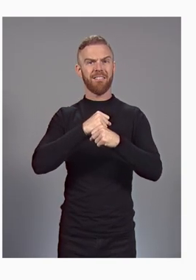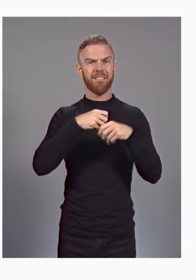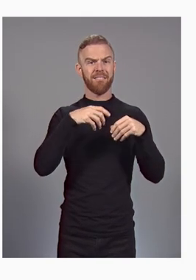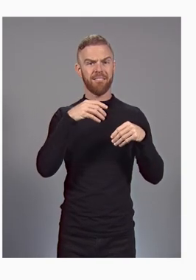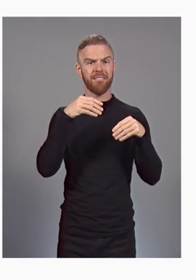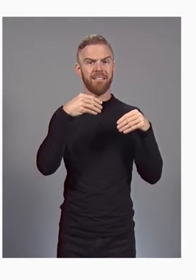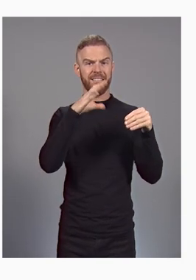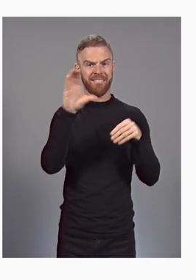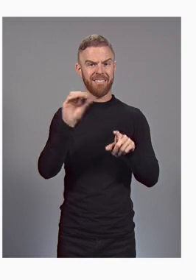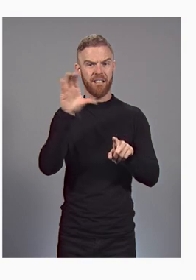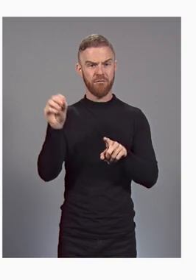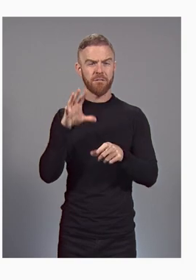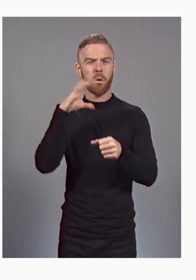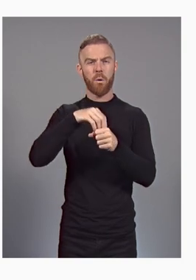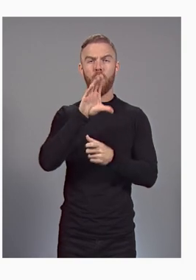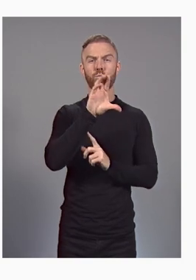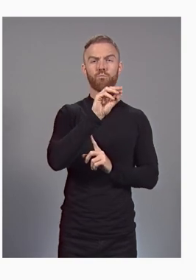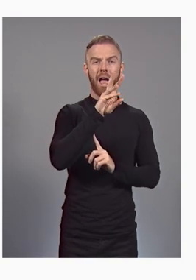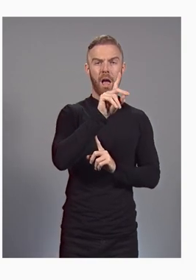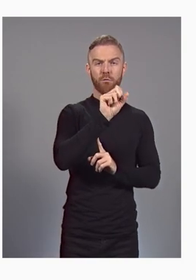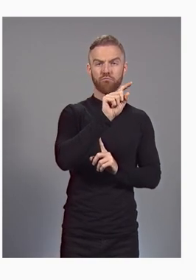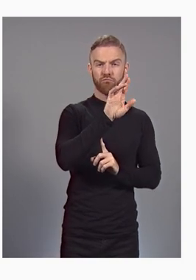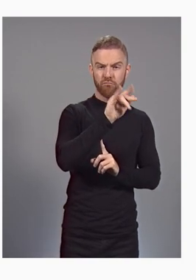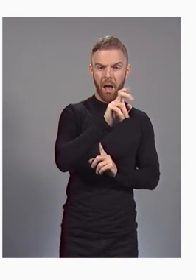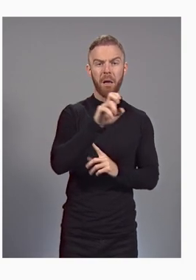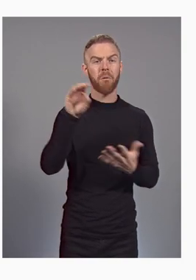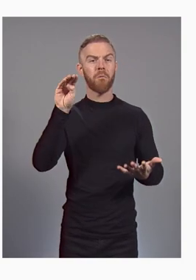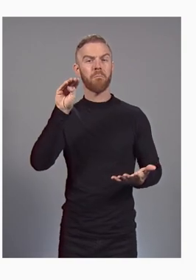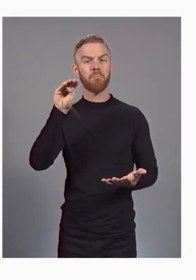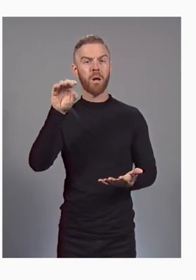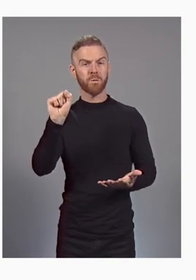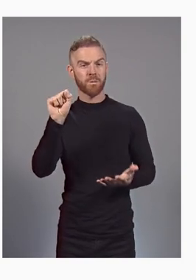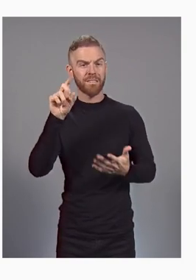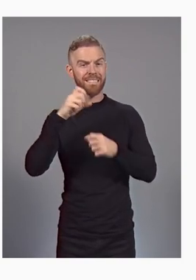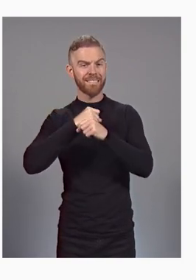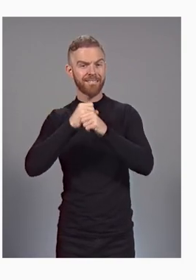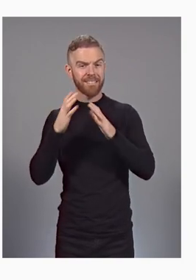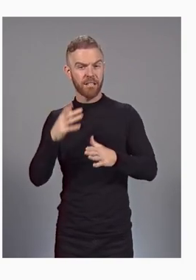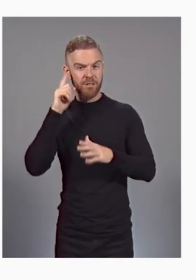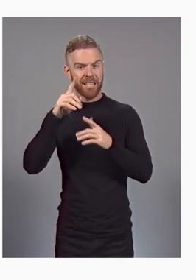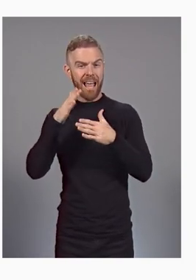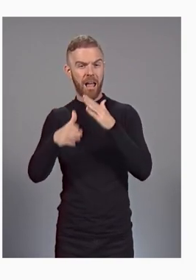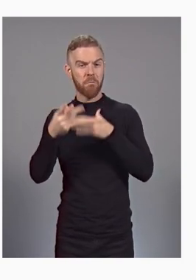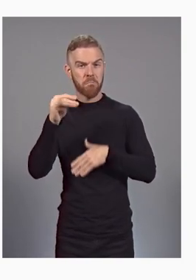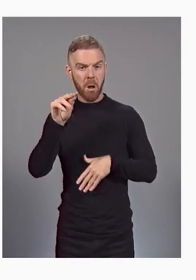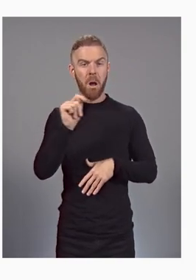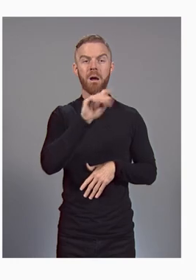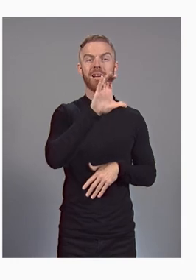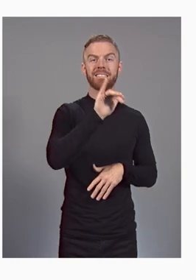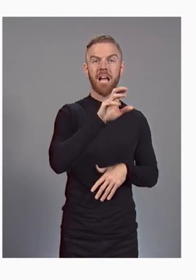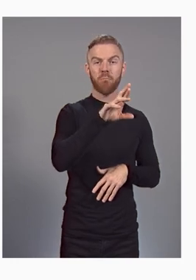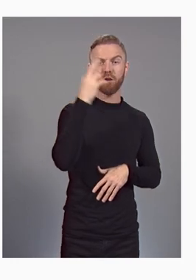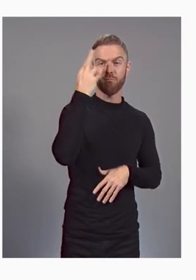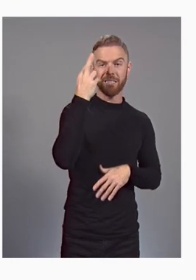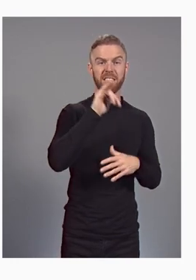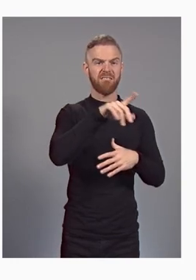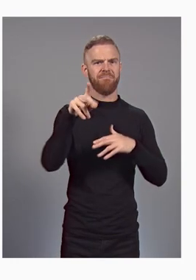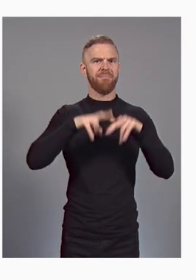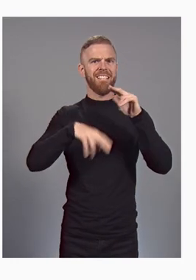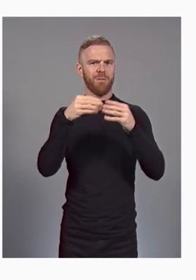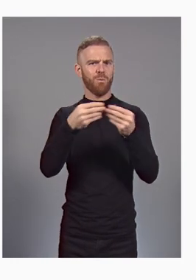CrowdStrike, Microsoft Defender for Endpoint, and Cyber Reason, have built solutions with Google Cloud.